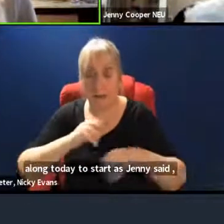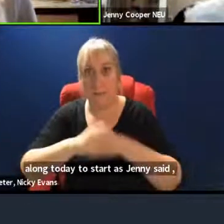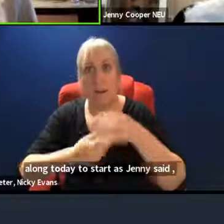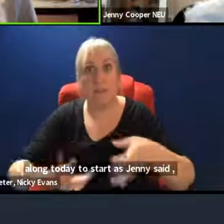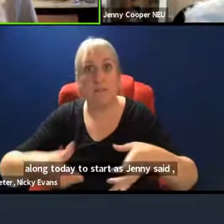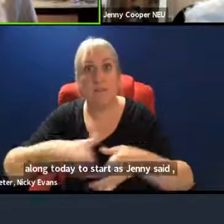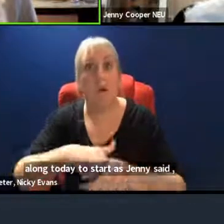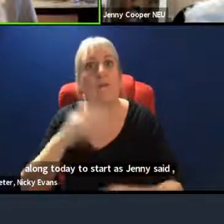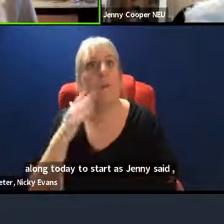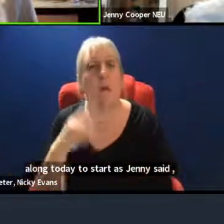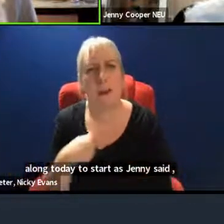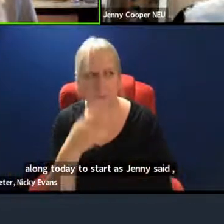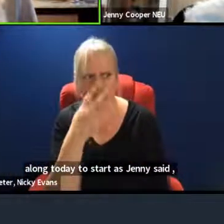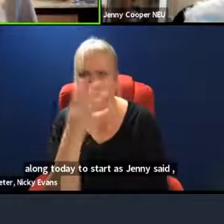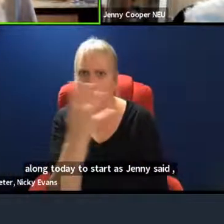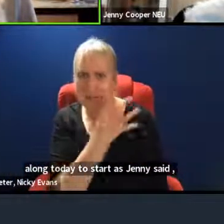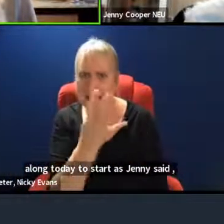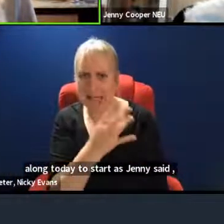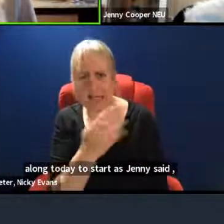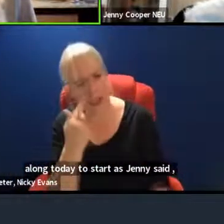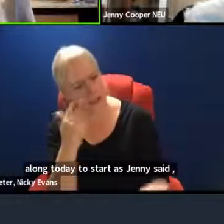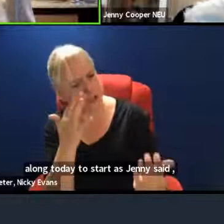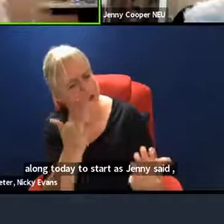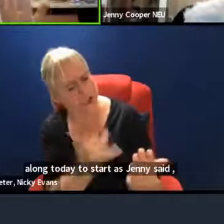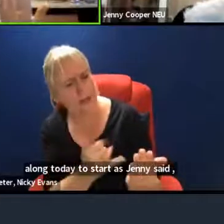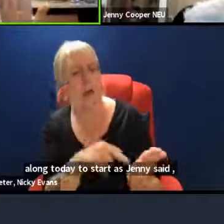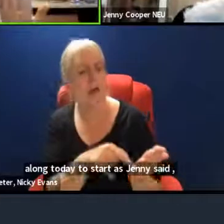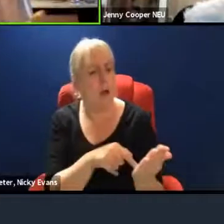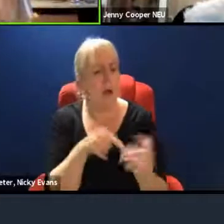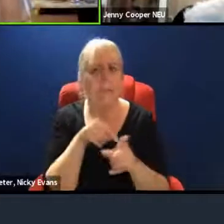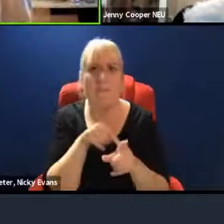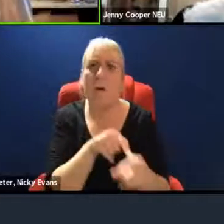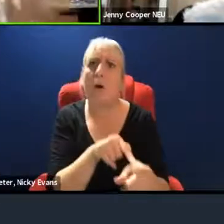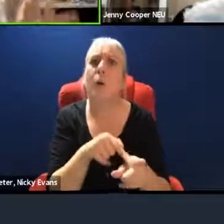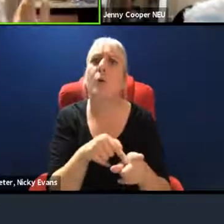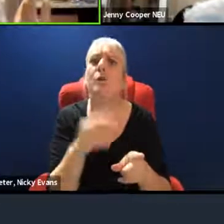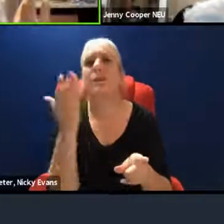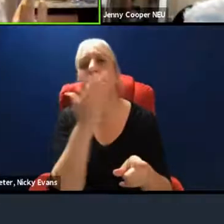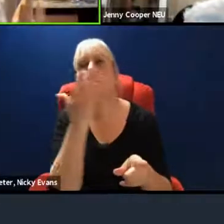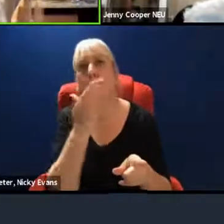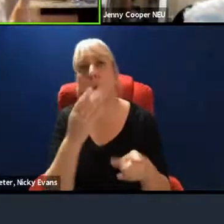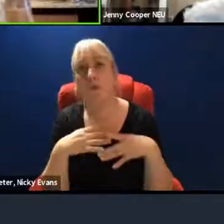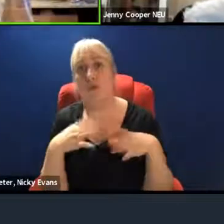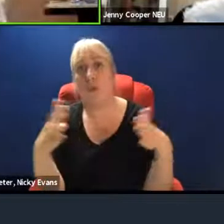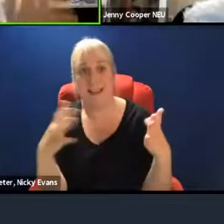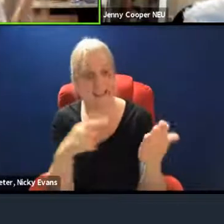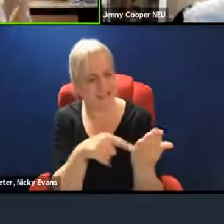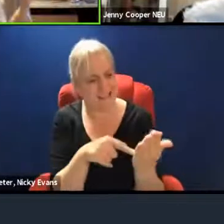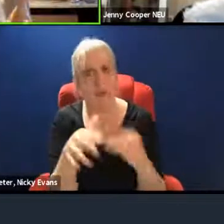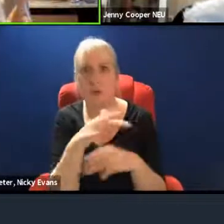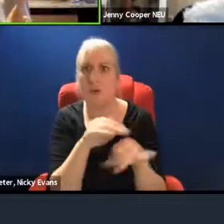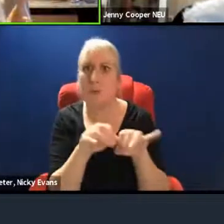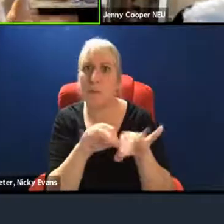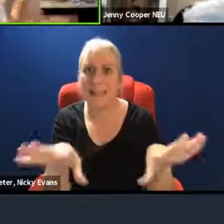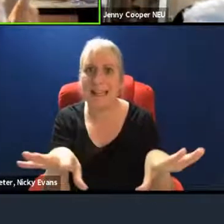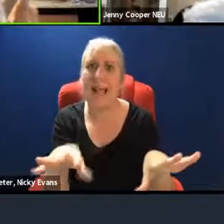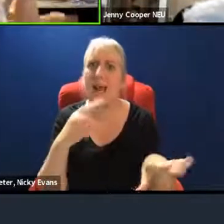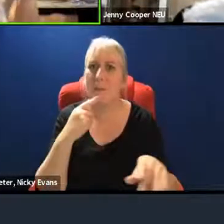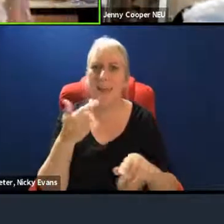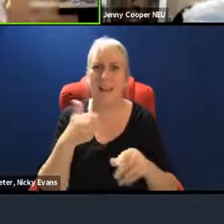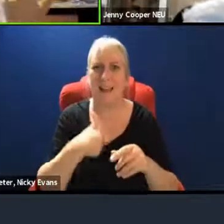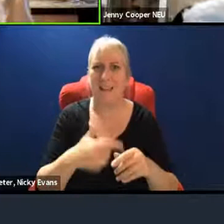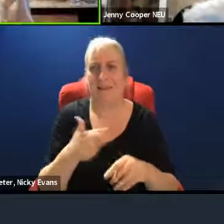I was following the school strikes quite closely on social media, but being three and a half hours away from, you know, the central bell,